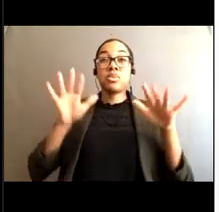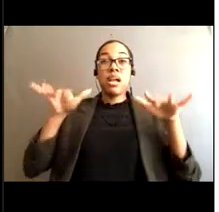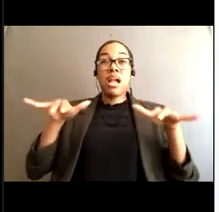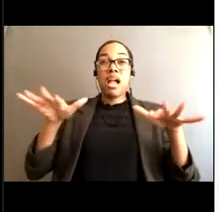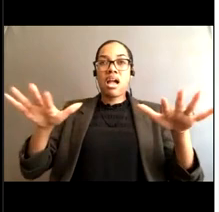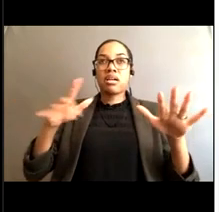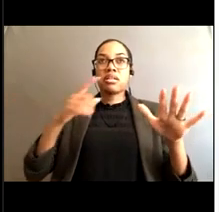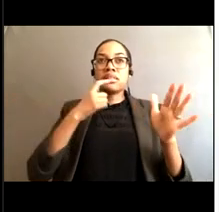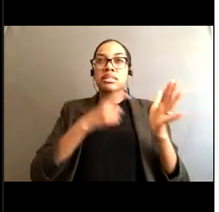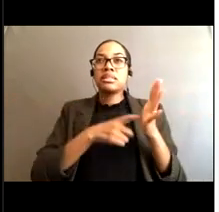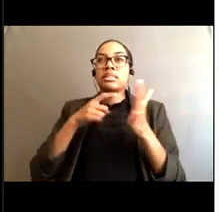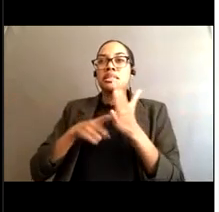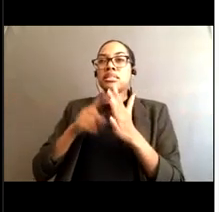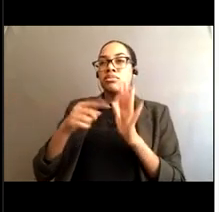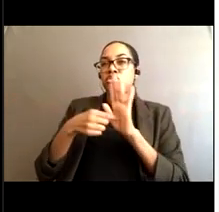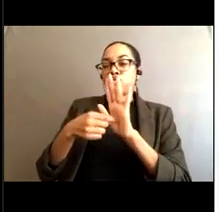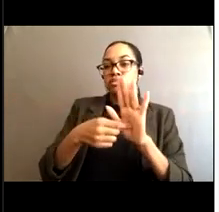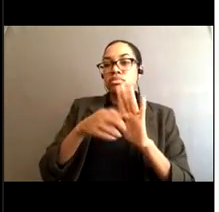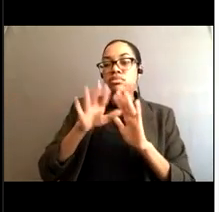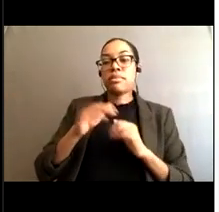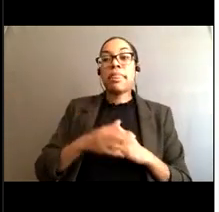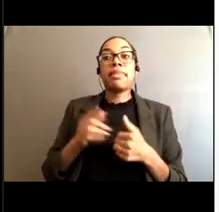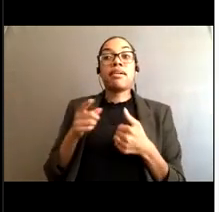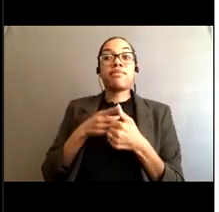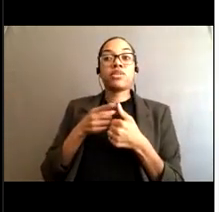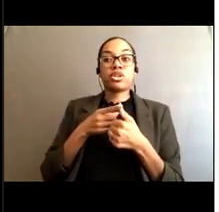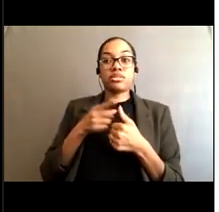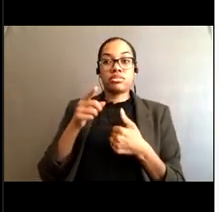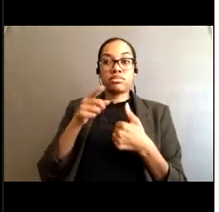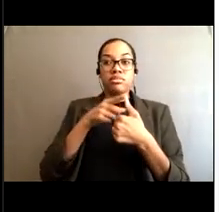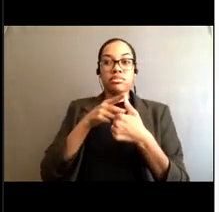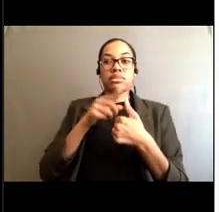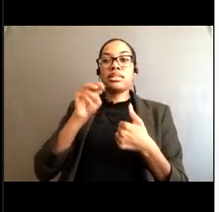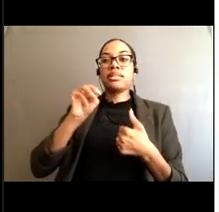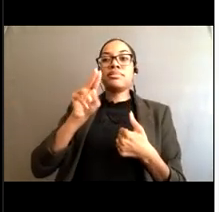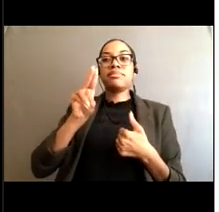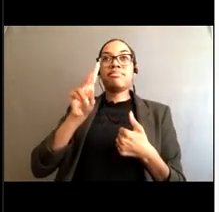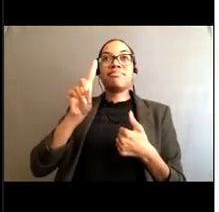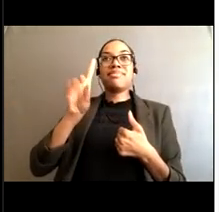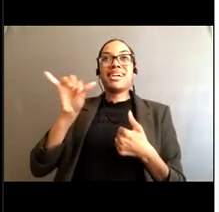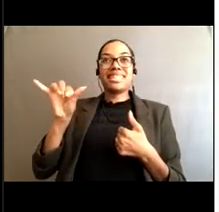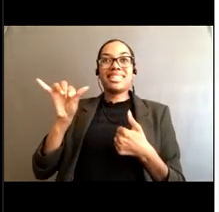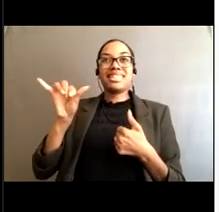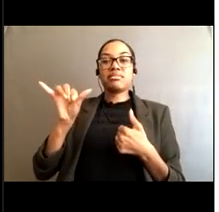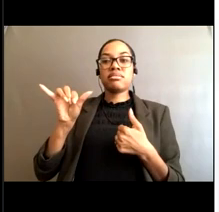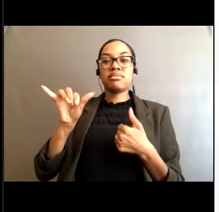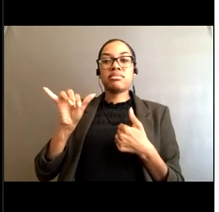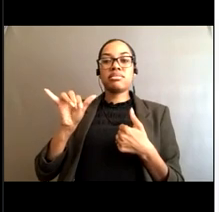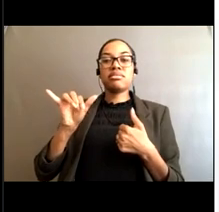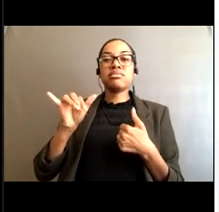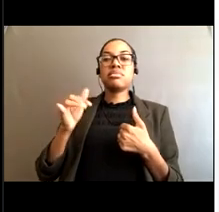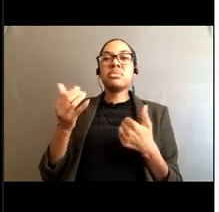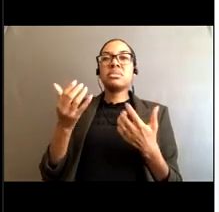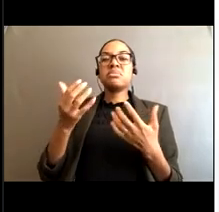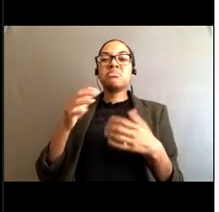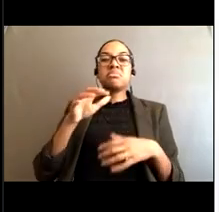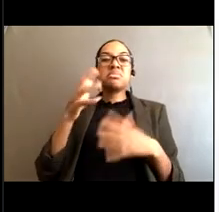beach. So first is a muddy appearance. If water looks muddy, that might be a problem.